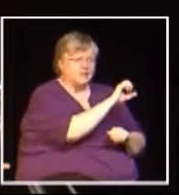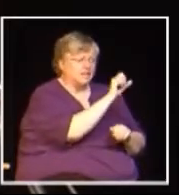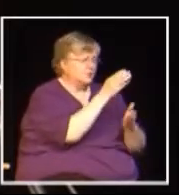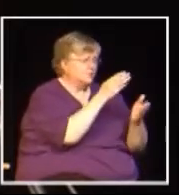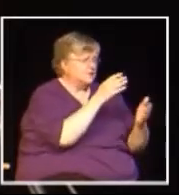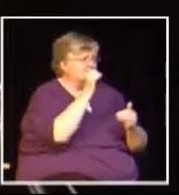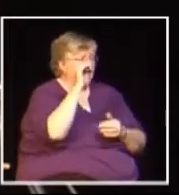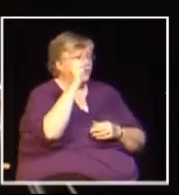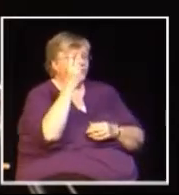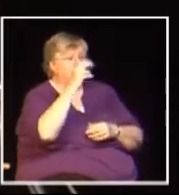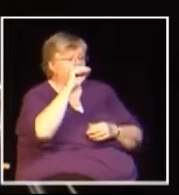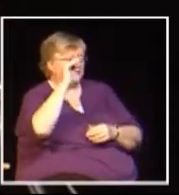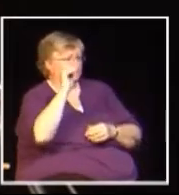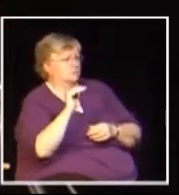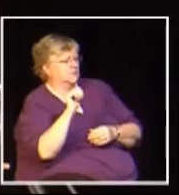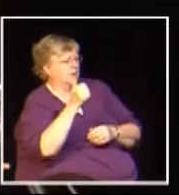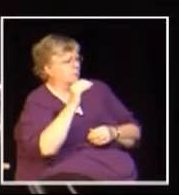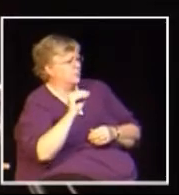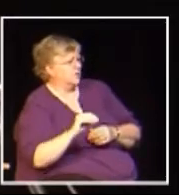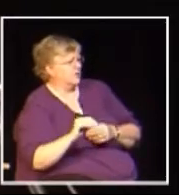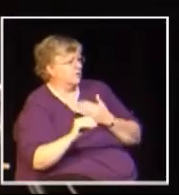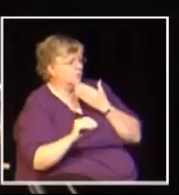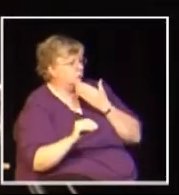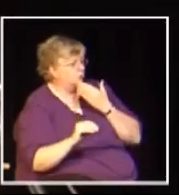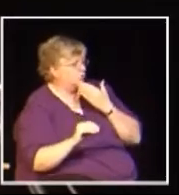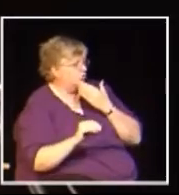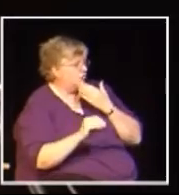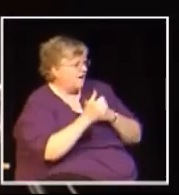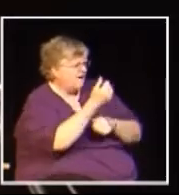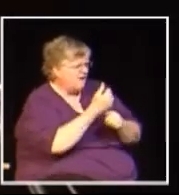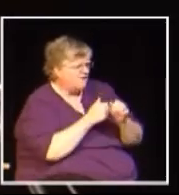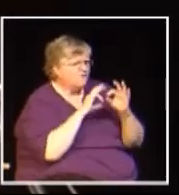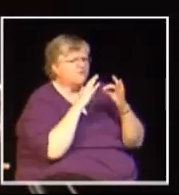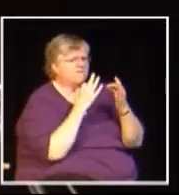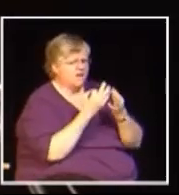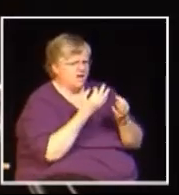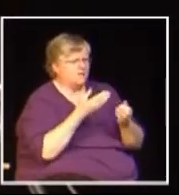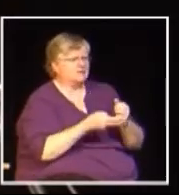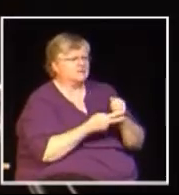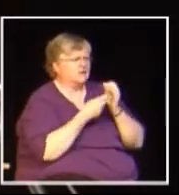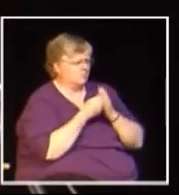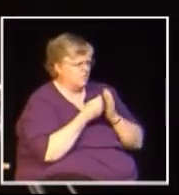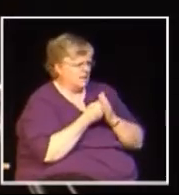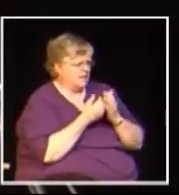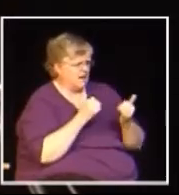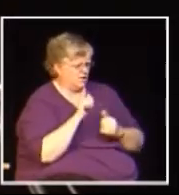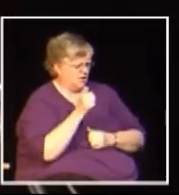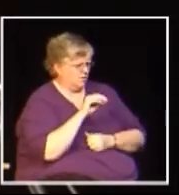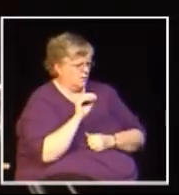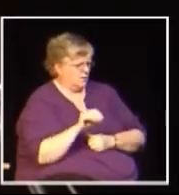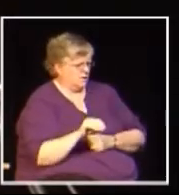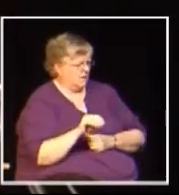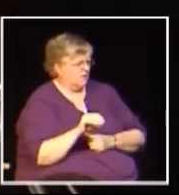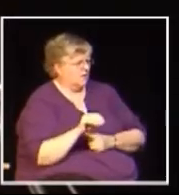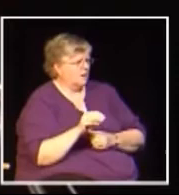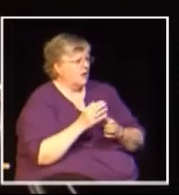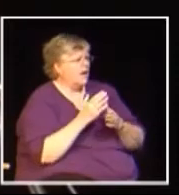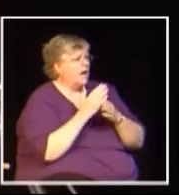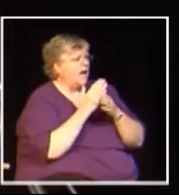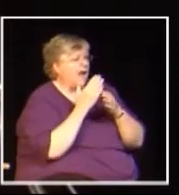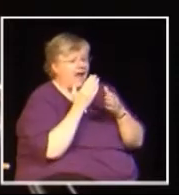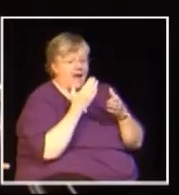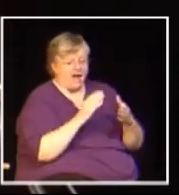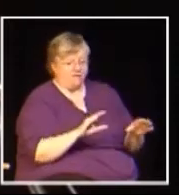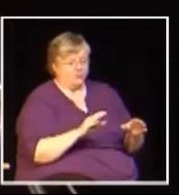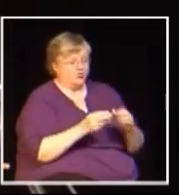down to 10%. So this is a savings for every single family. The average savings now, once